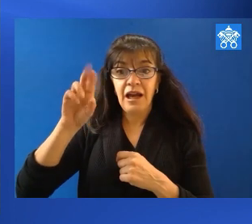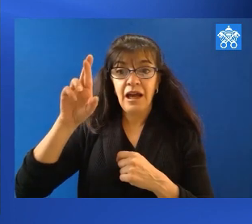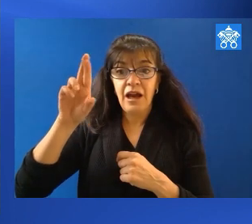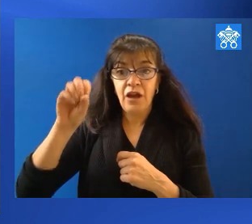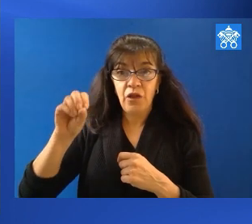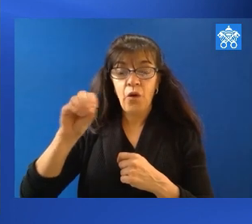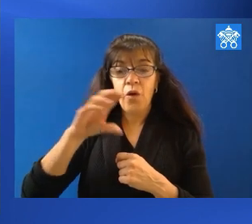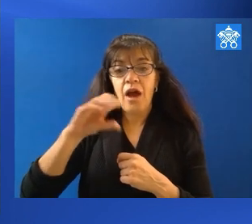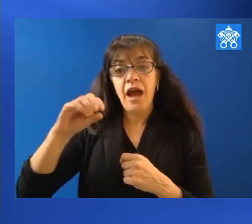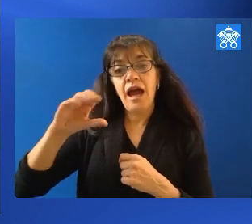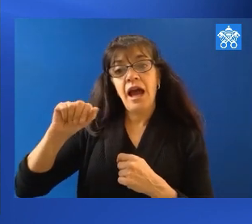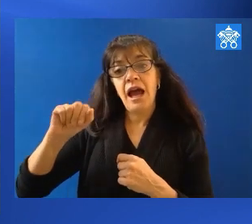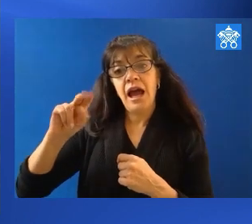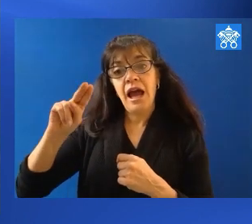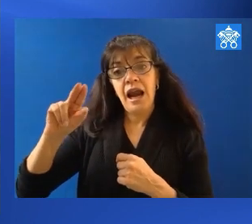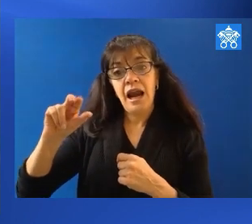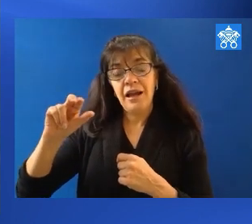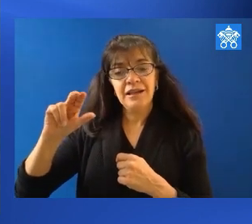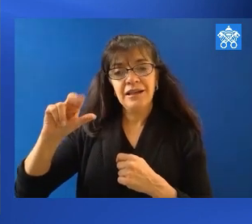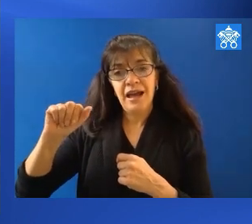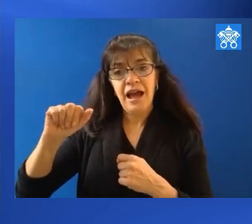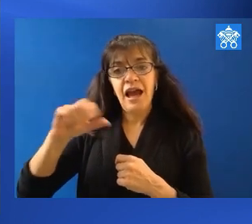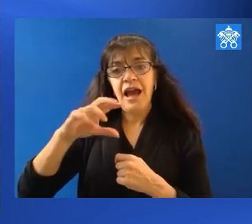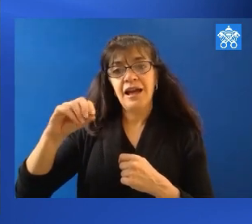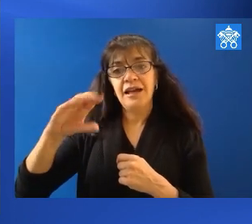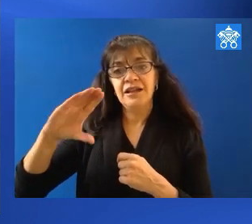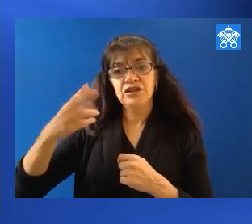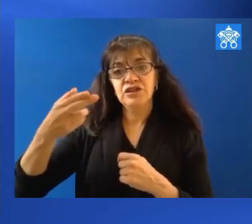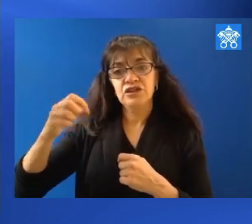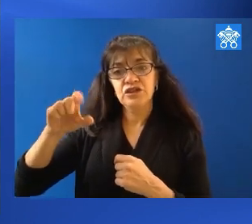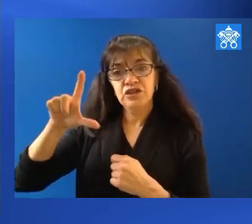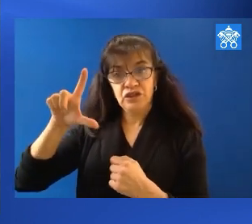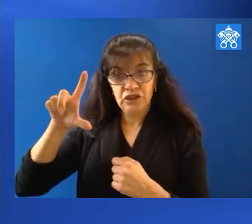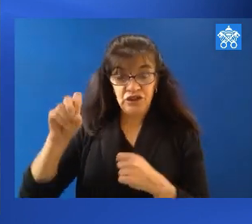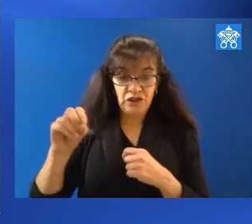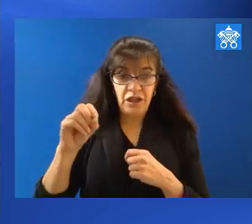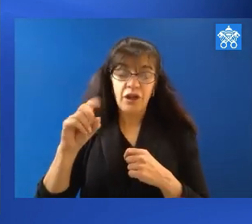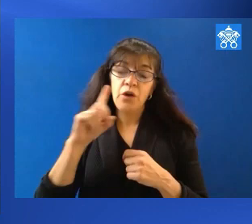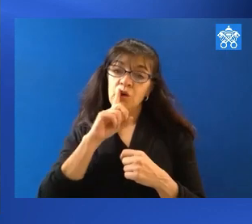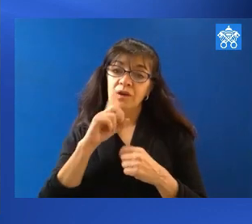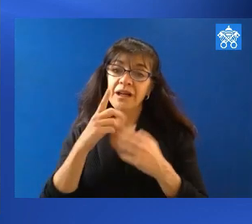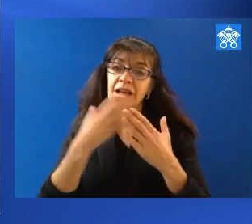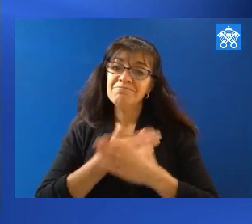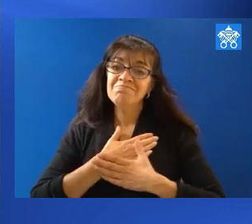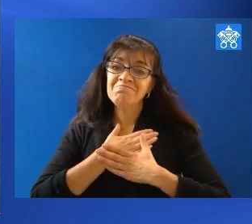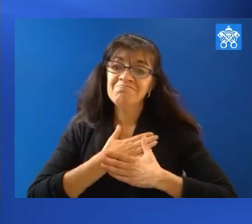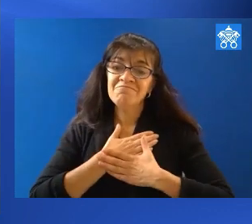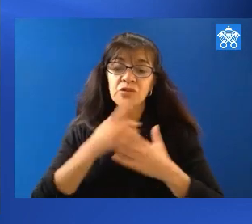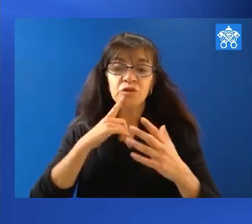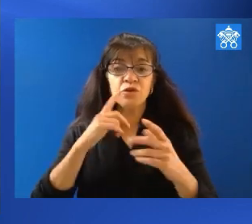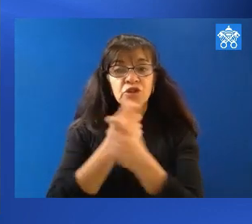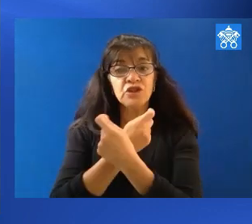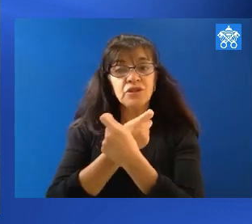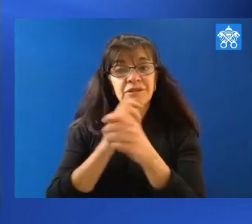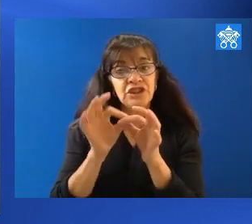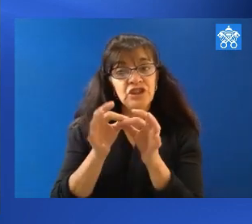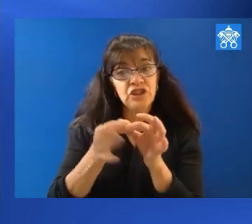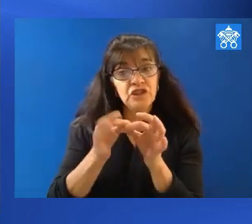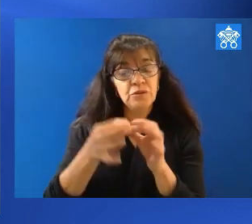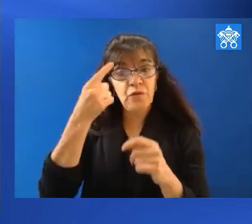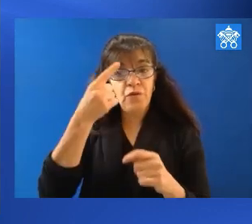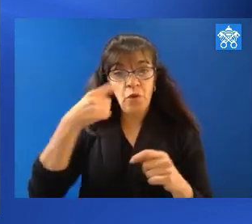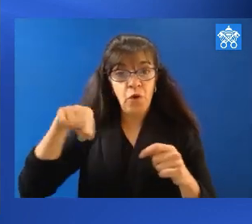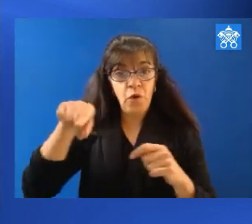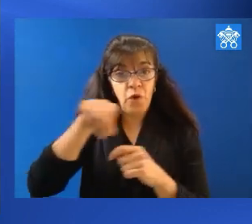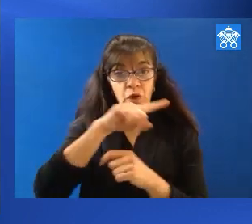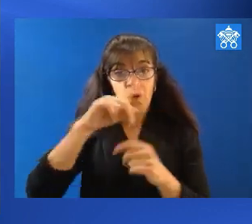following us on the various social media channels who are linked to our website or Vaticannews.va. Some of